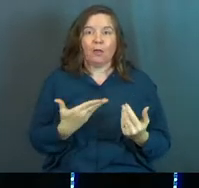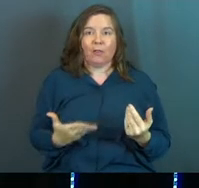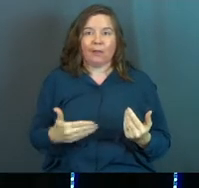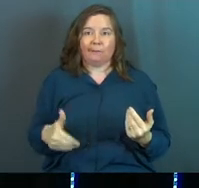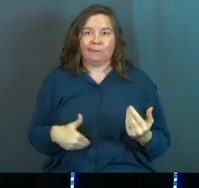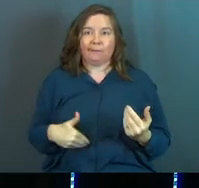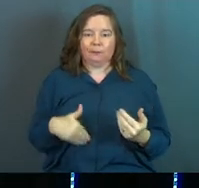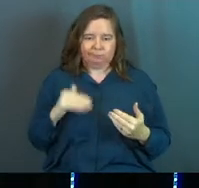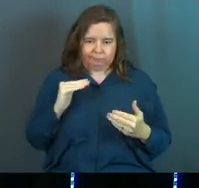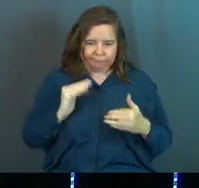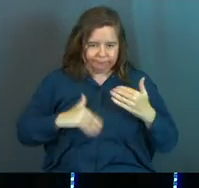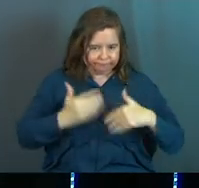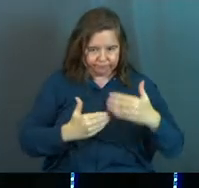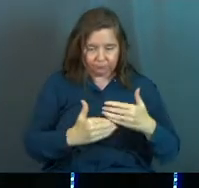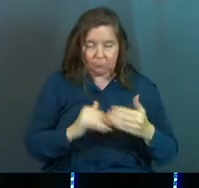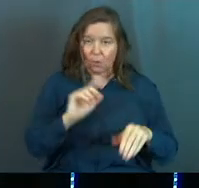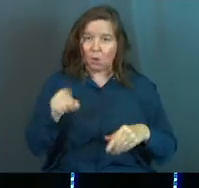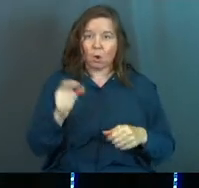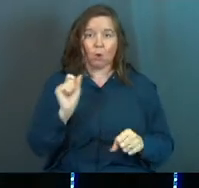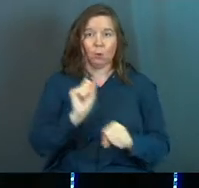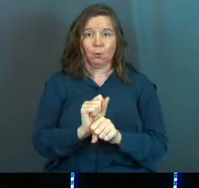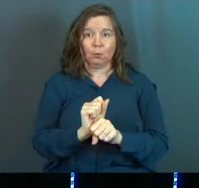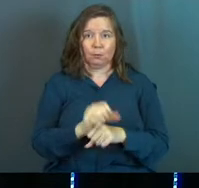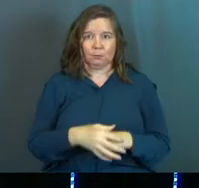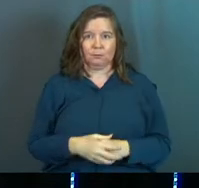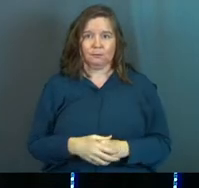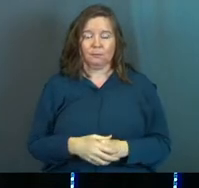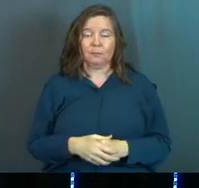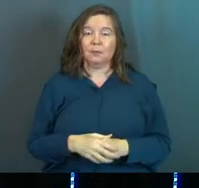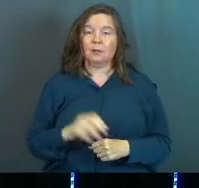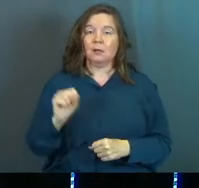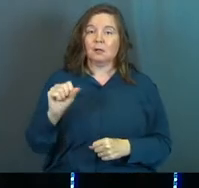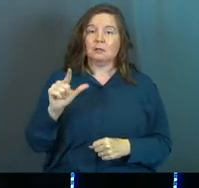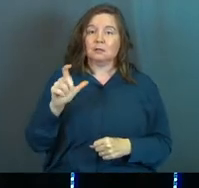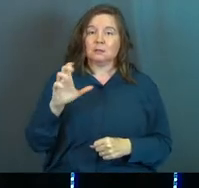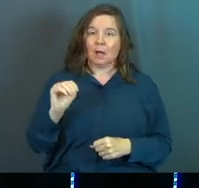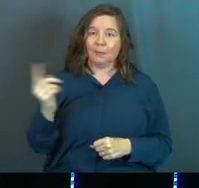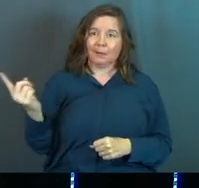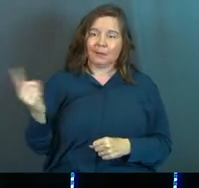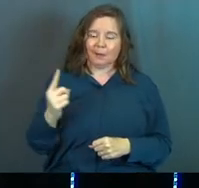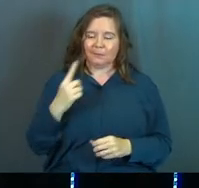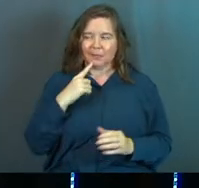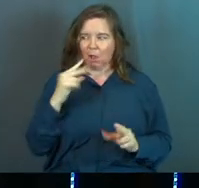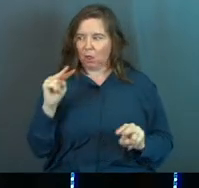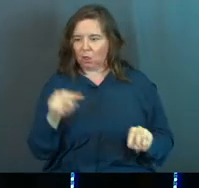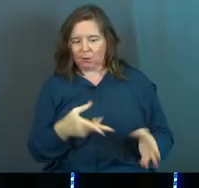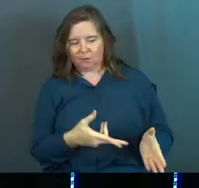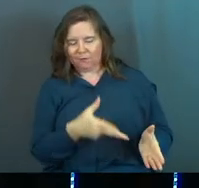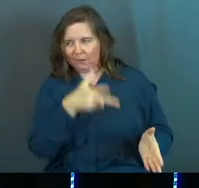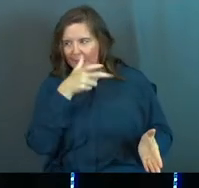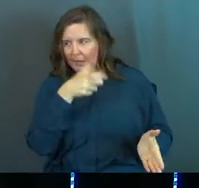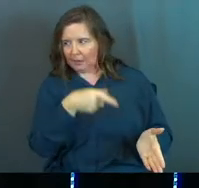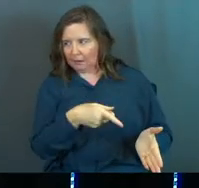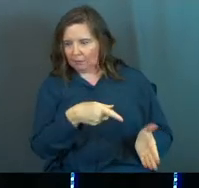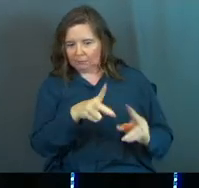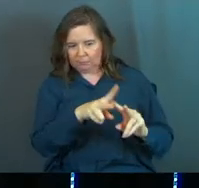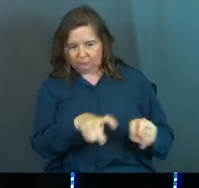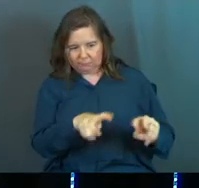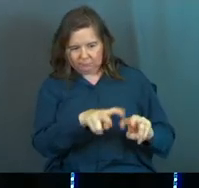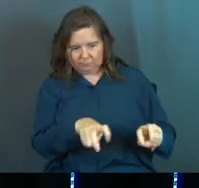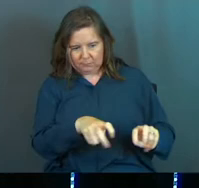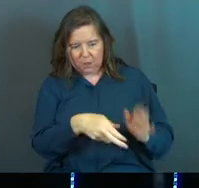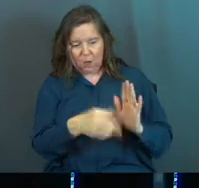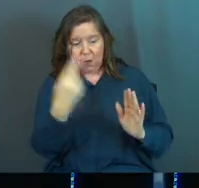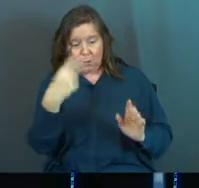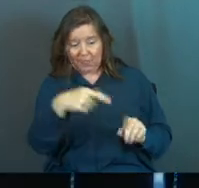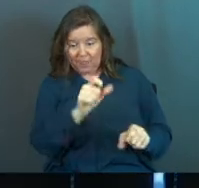thing. They all just work, work, and Solomon's coming in saying, look at the ant for just a moment, and realize